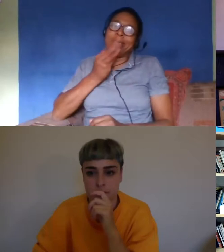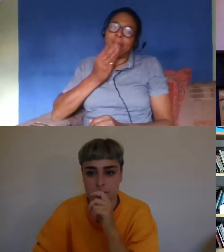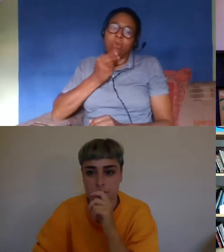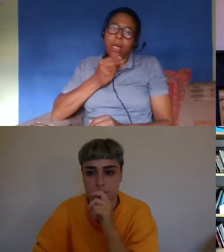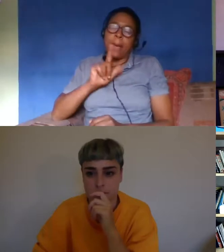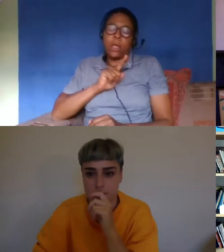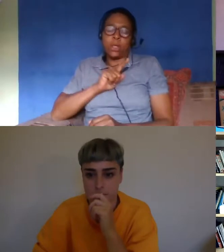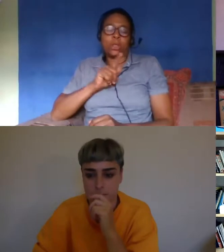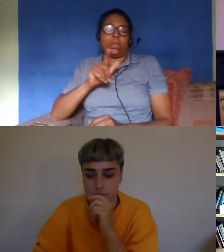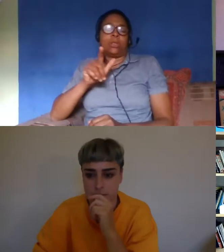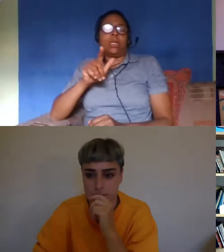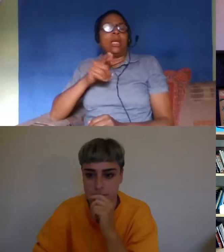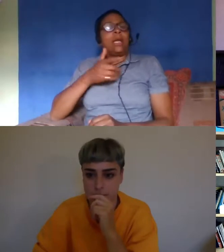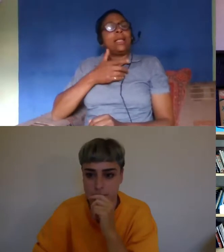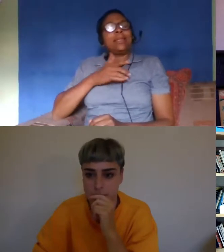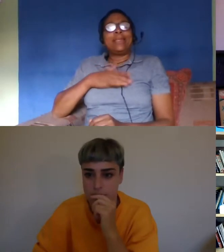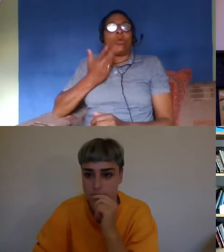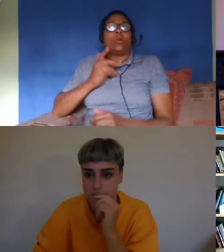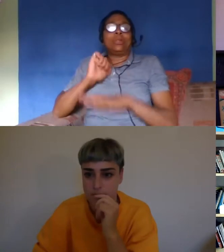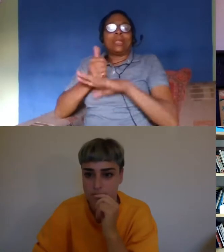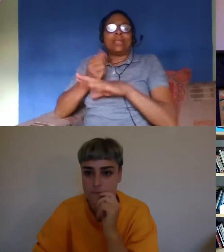avoid hostages to fortune essentially